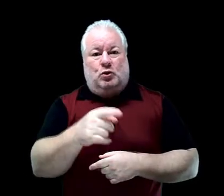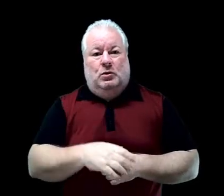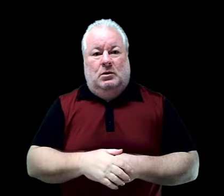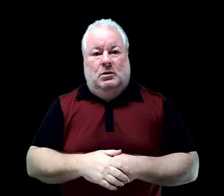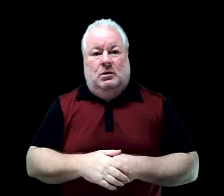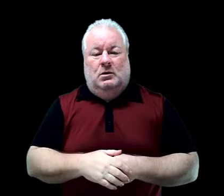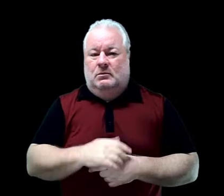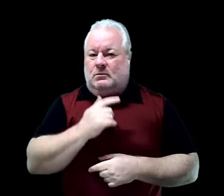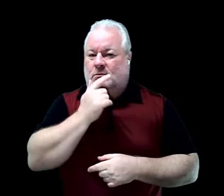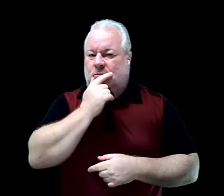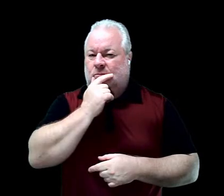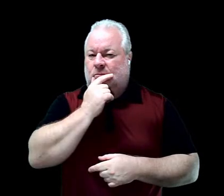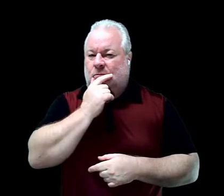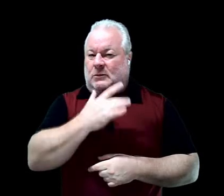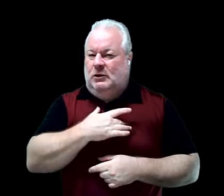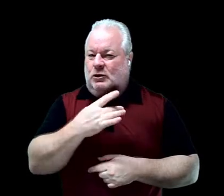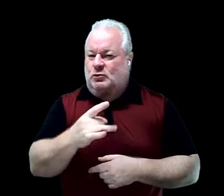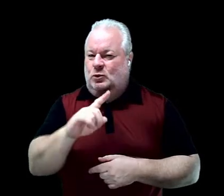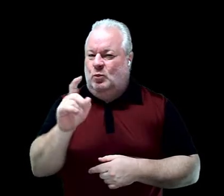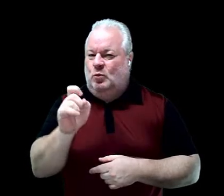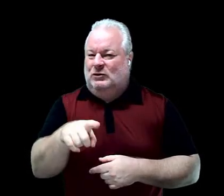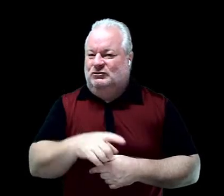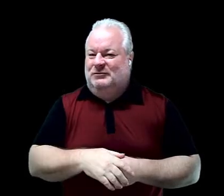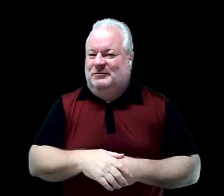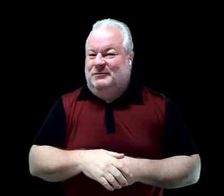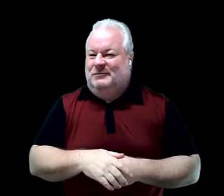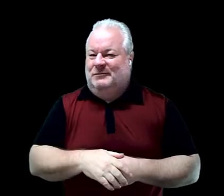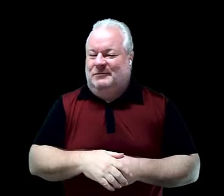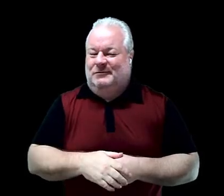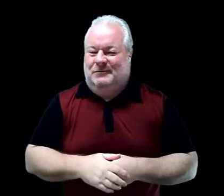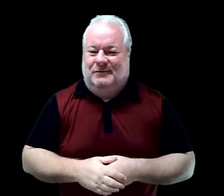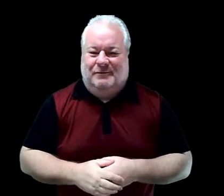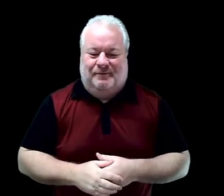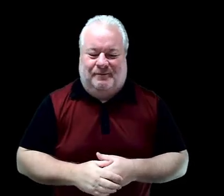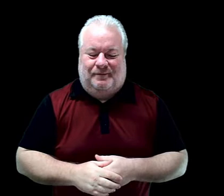about you? Hmm, now that's an interesting question indeed.